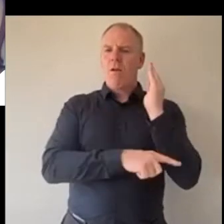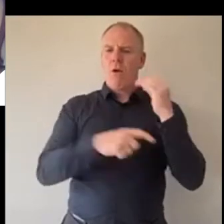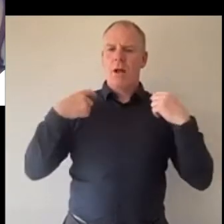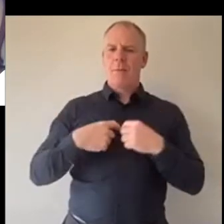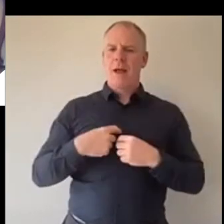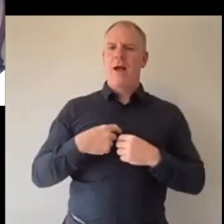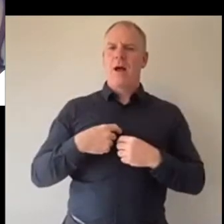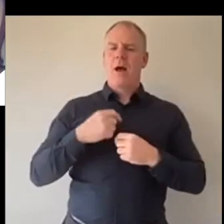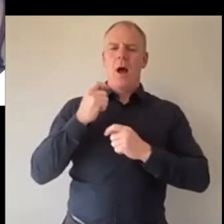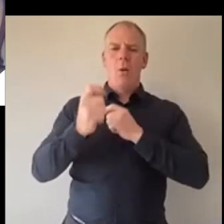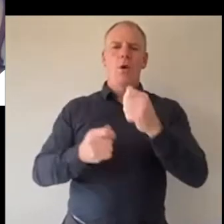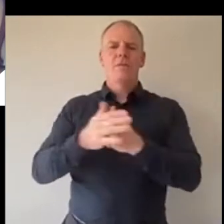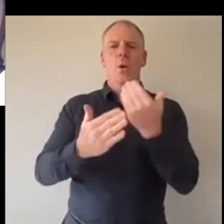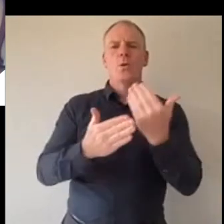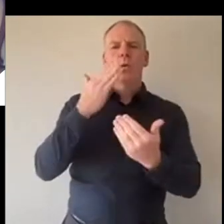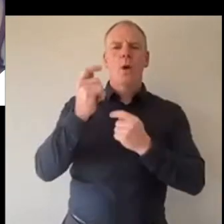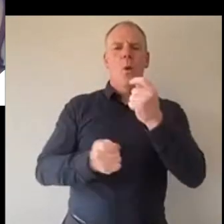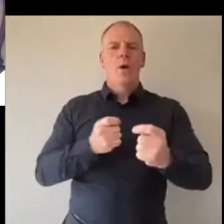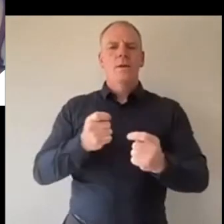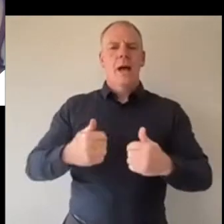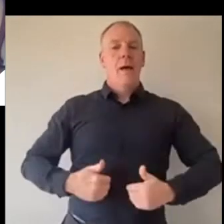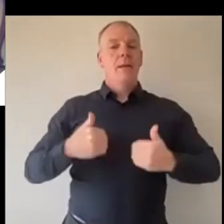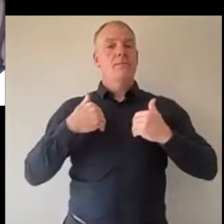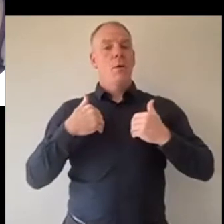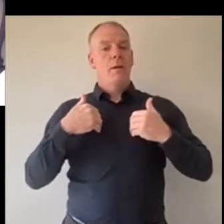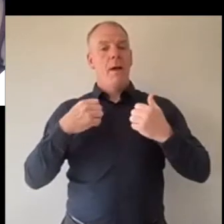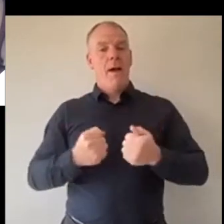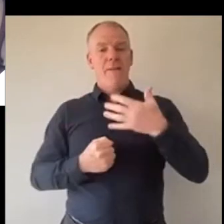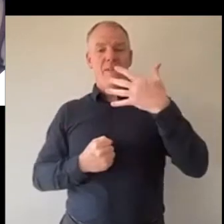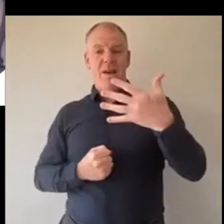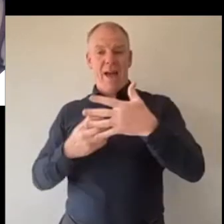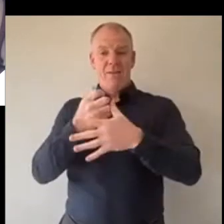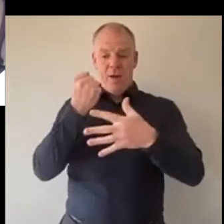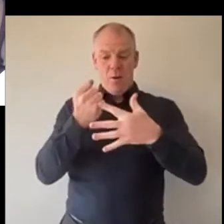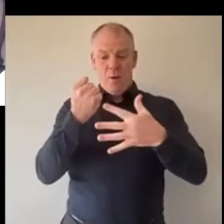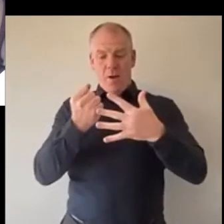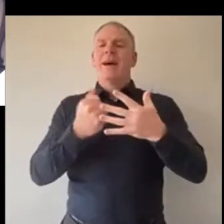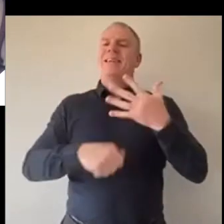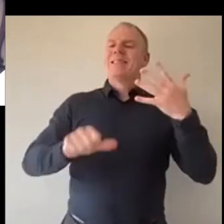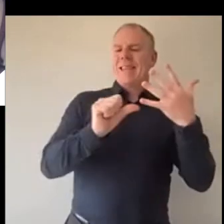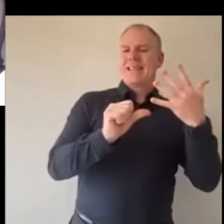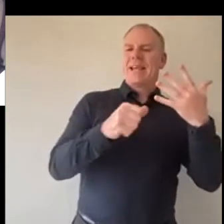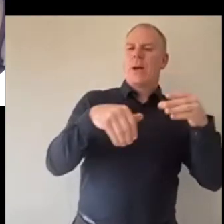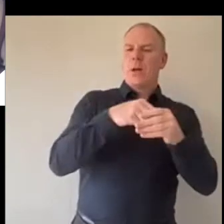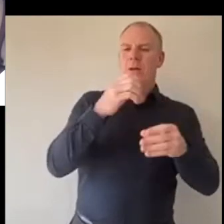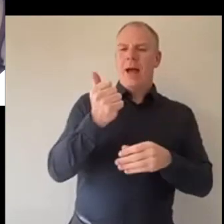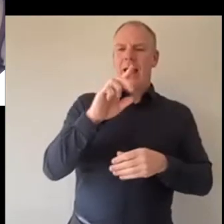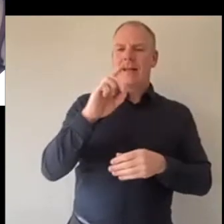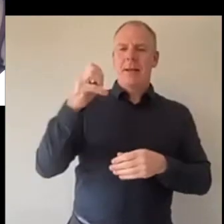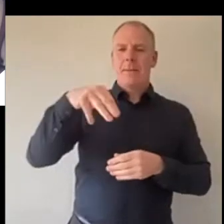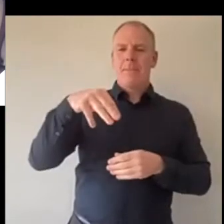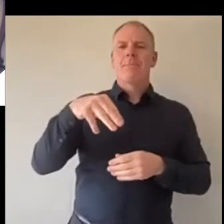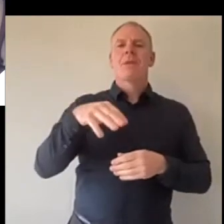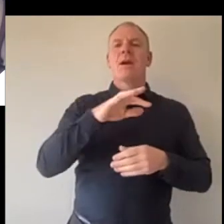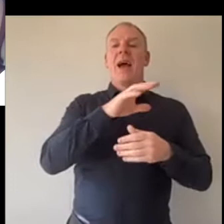be the Lord Mayor Youth Awards. And this morning we had five winners, six including Adam, from the ages